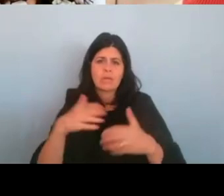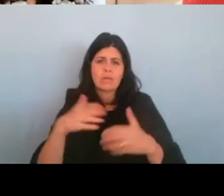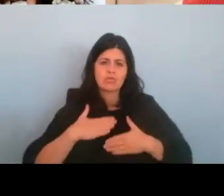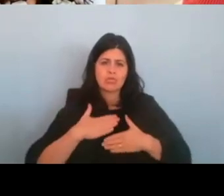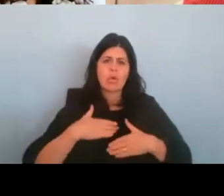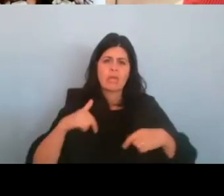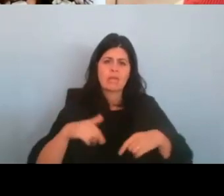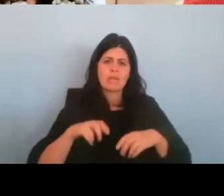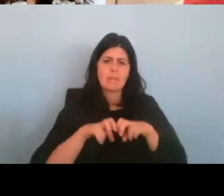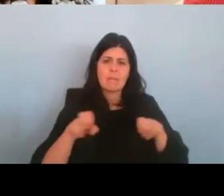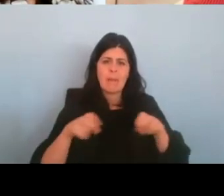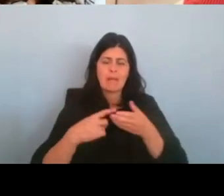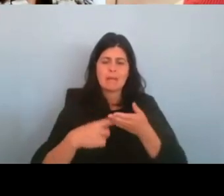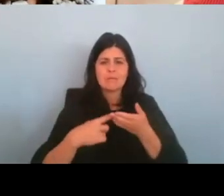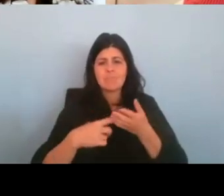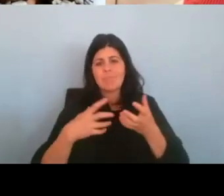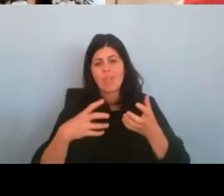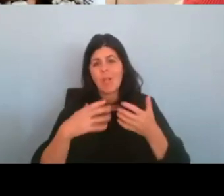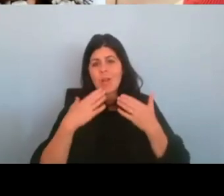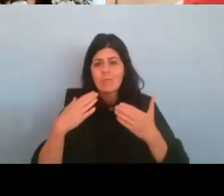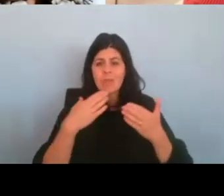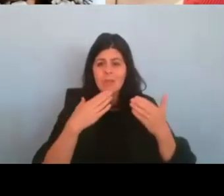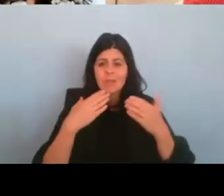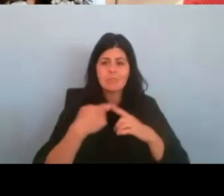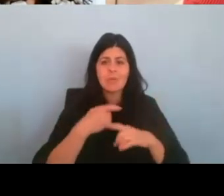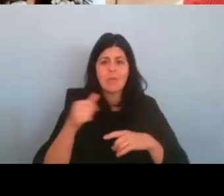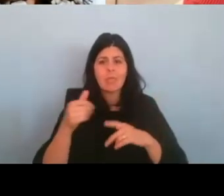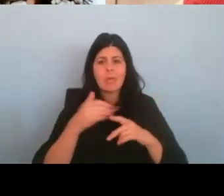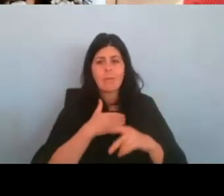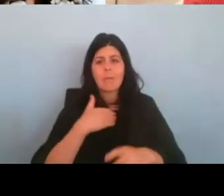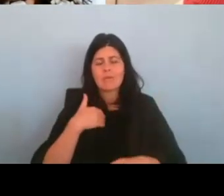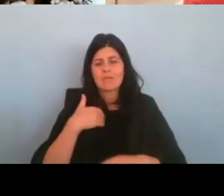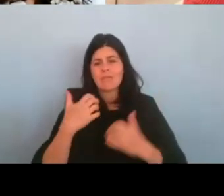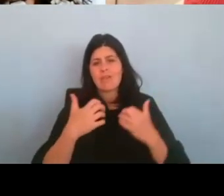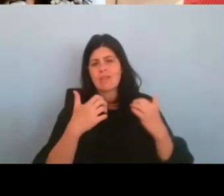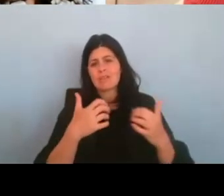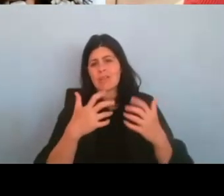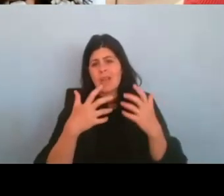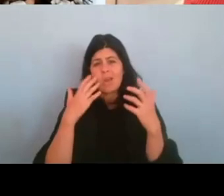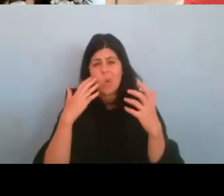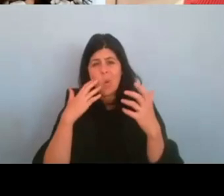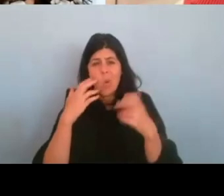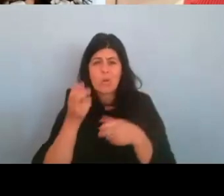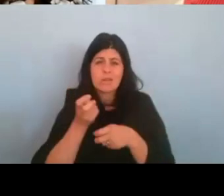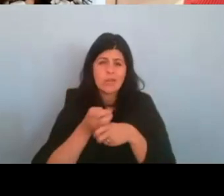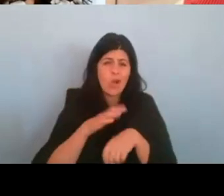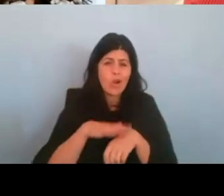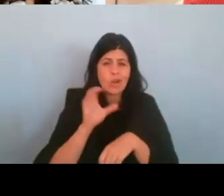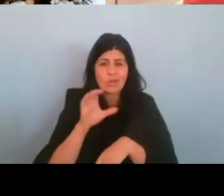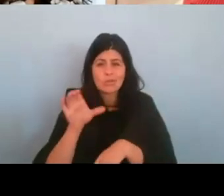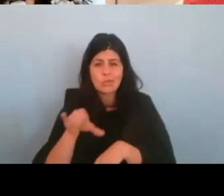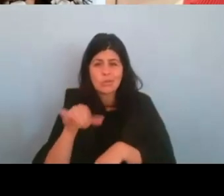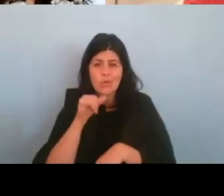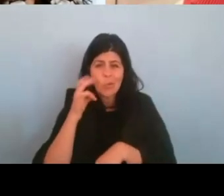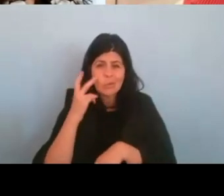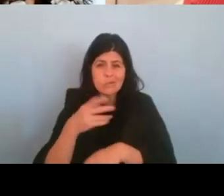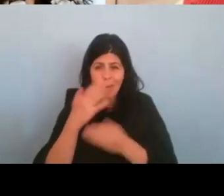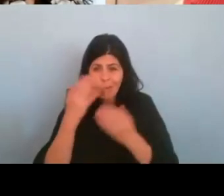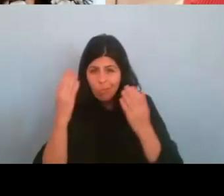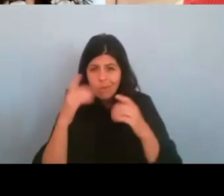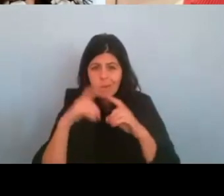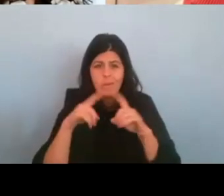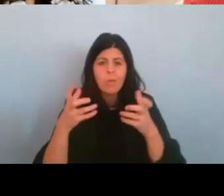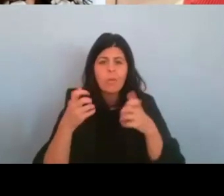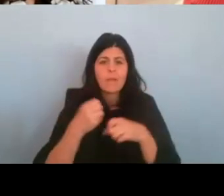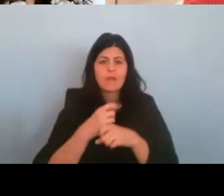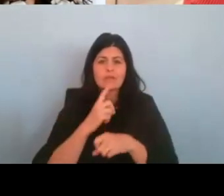So lots of thanks from members of the audience. know it, it can be hard on zoom where you're not seeing them and such. So wanted to make sure